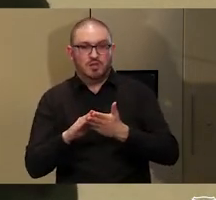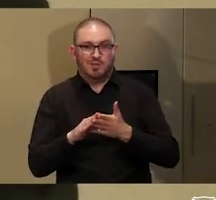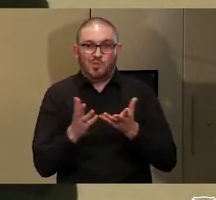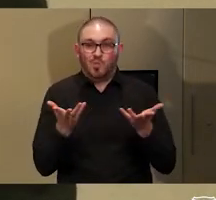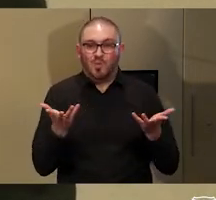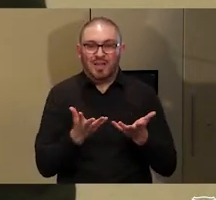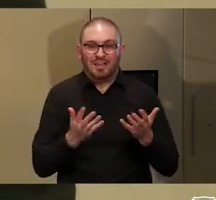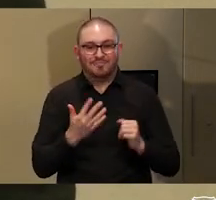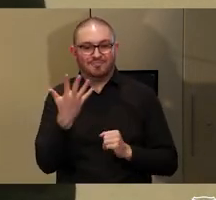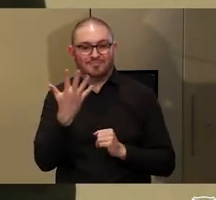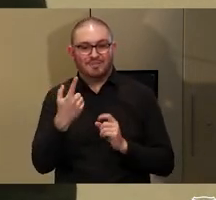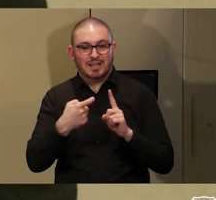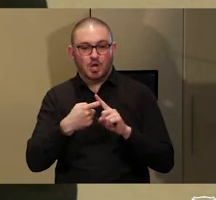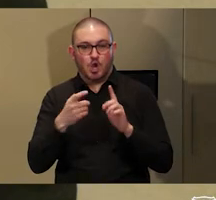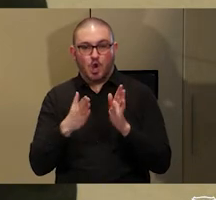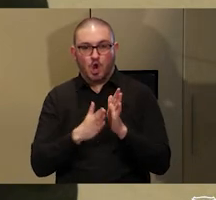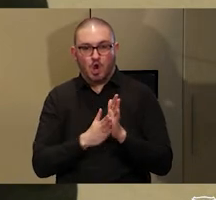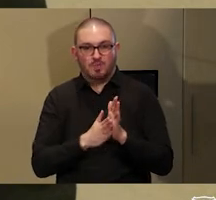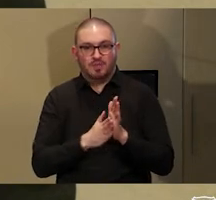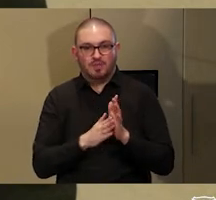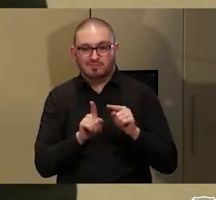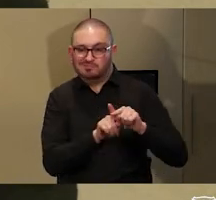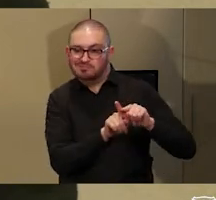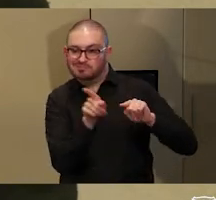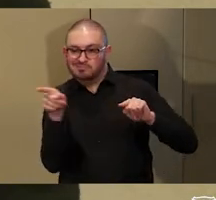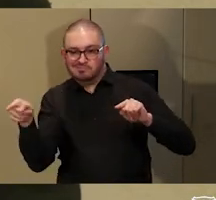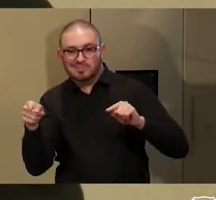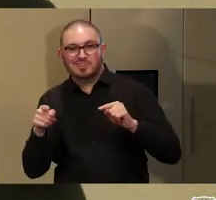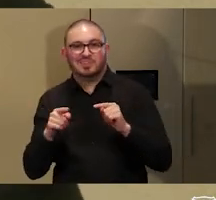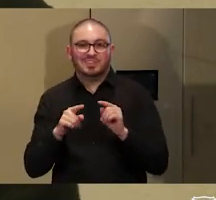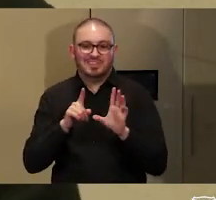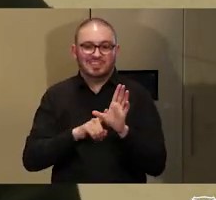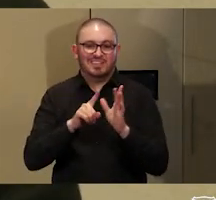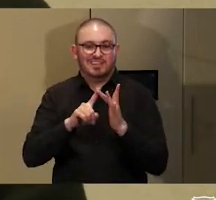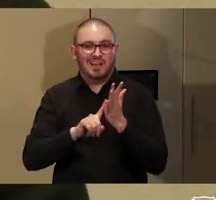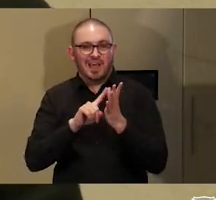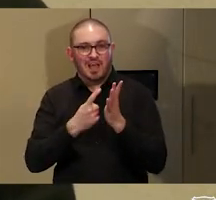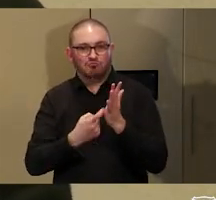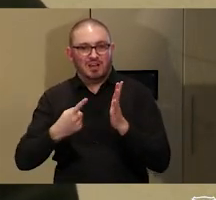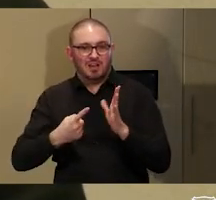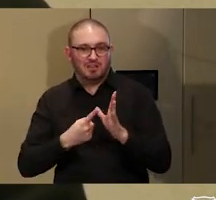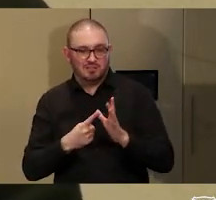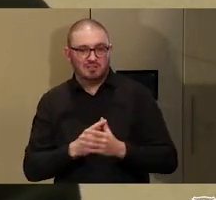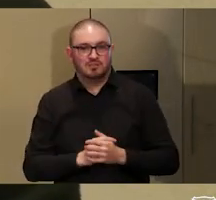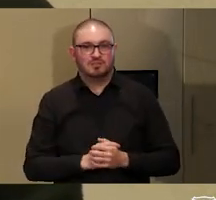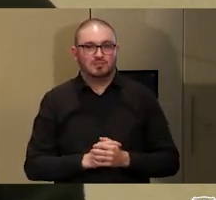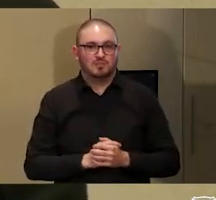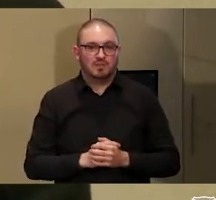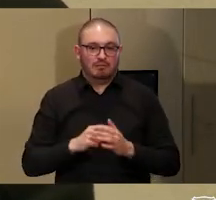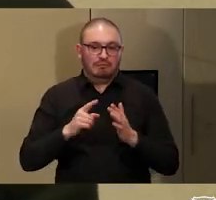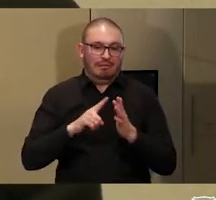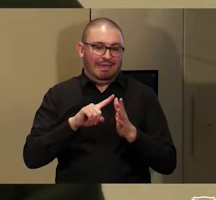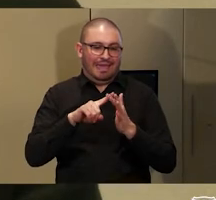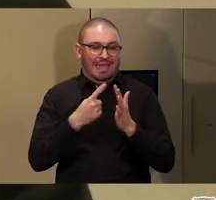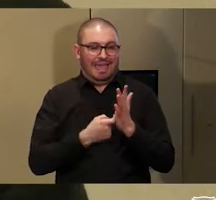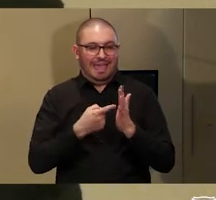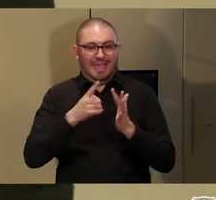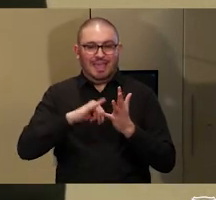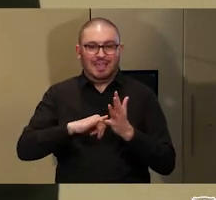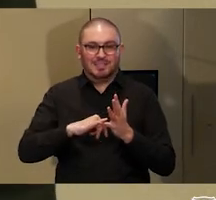15 kilometres away from Yilara, or its other name, Ayres Rock Resort.